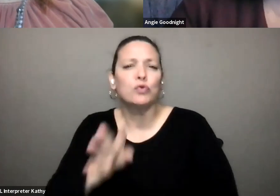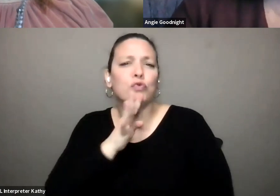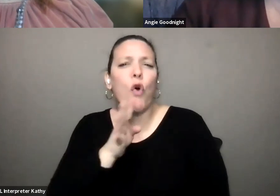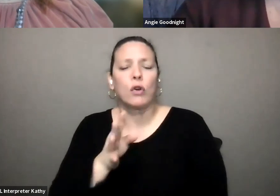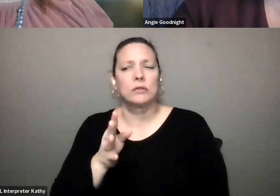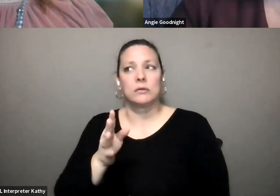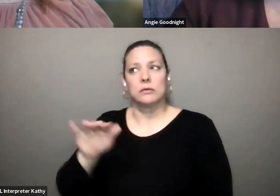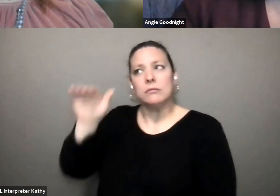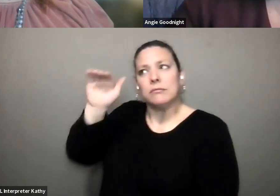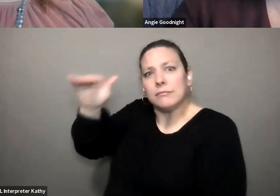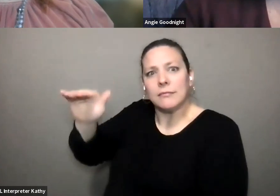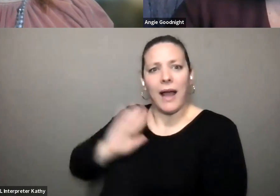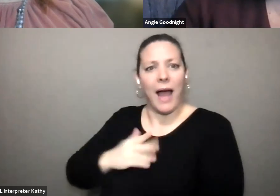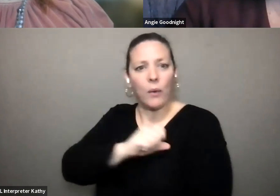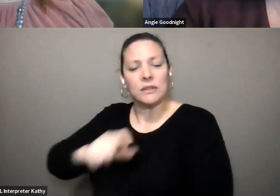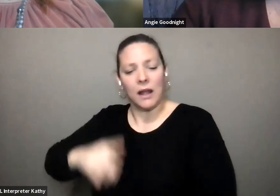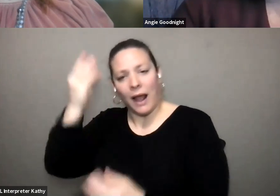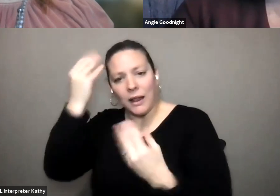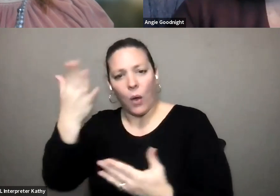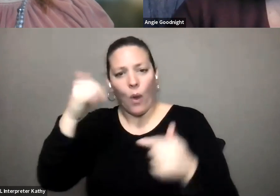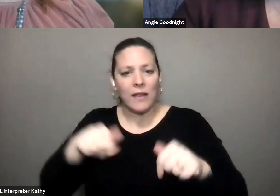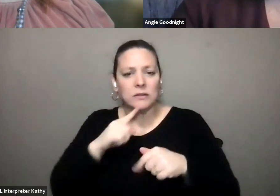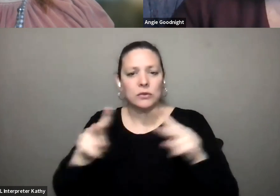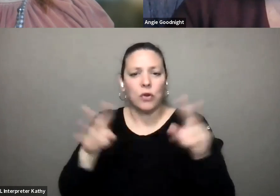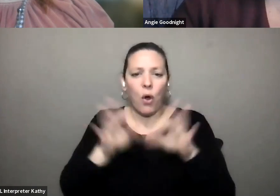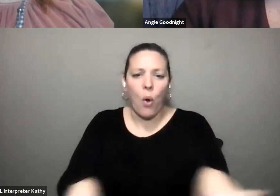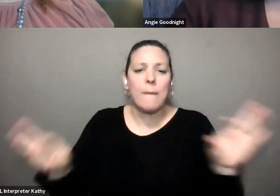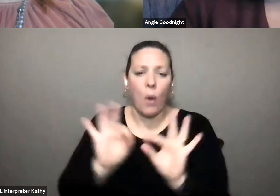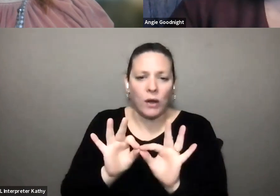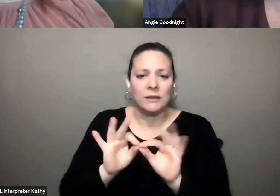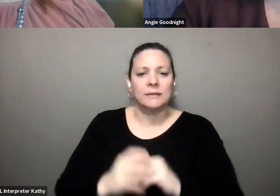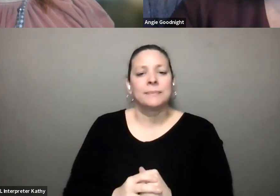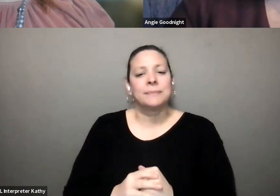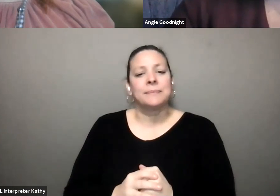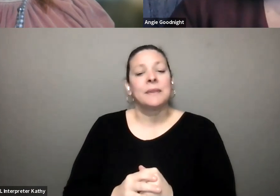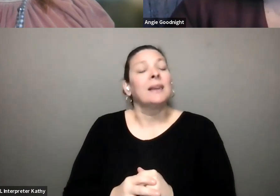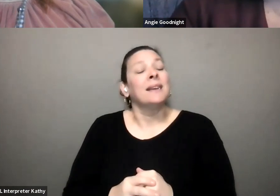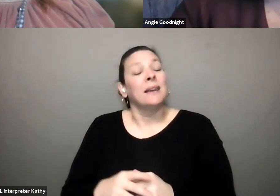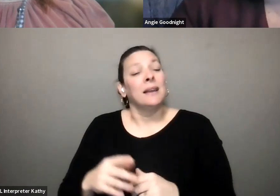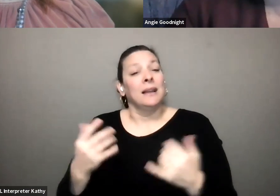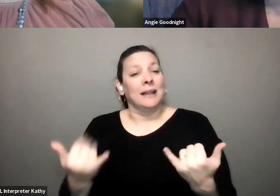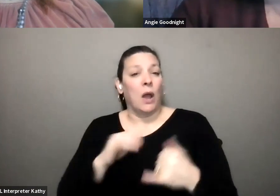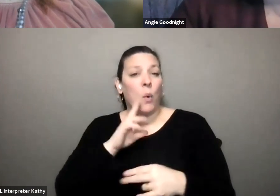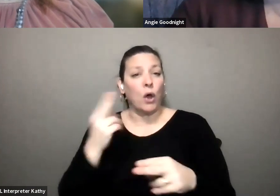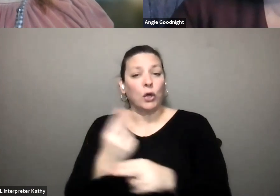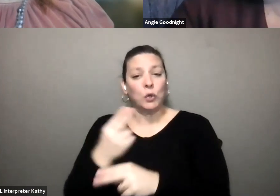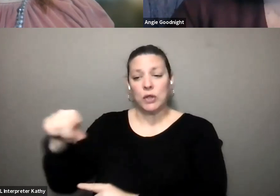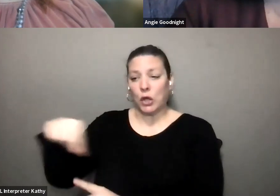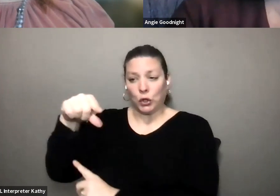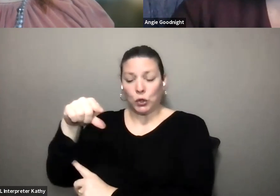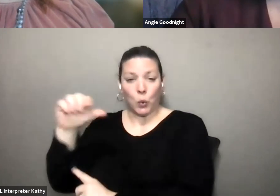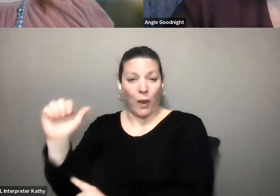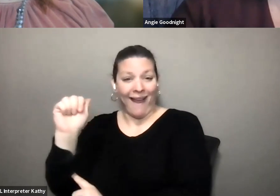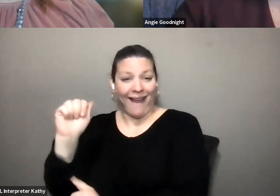our our senators know why this is so important to us um we are going to use the q a for any